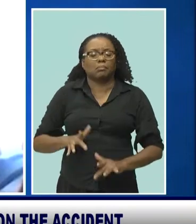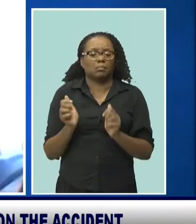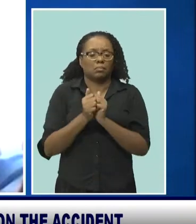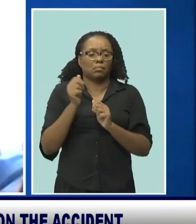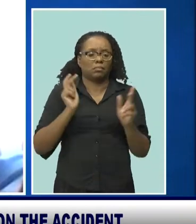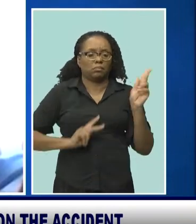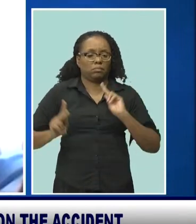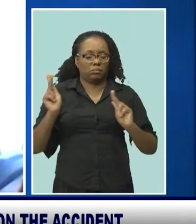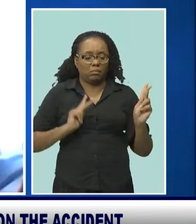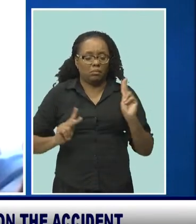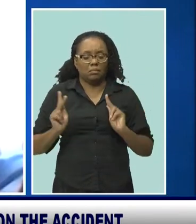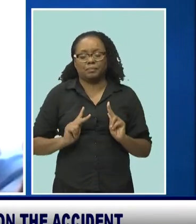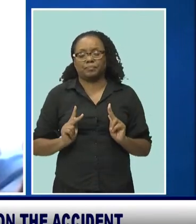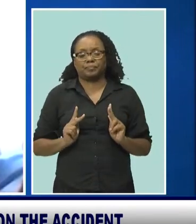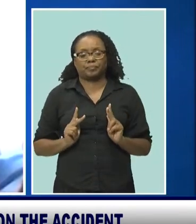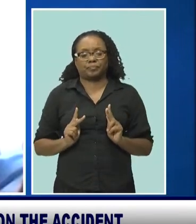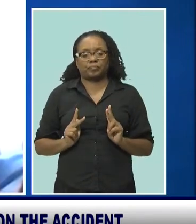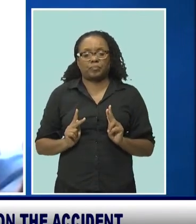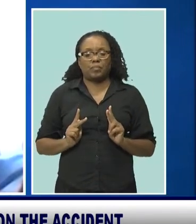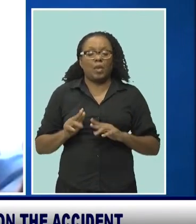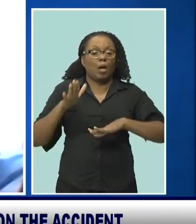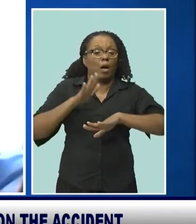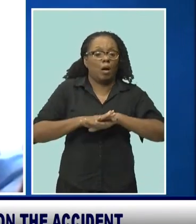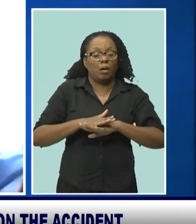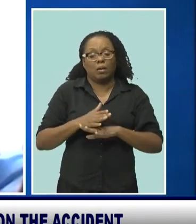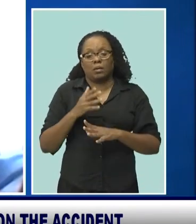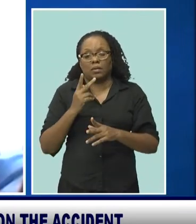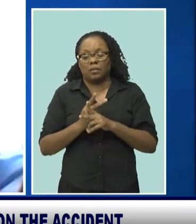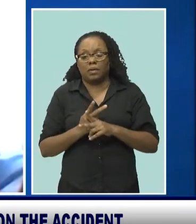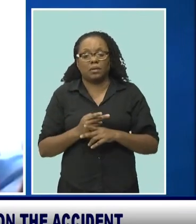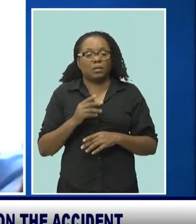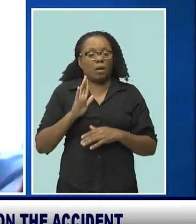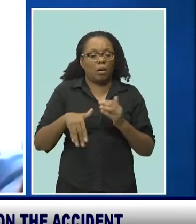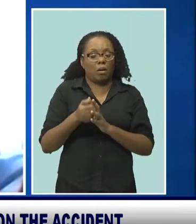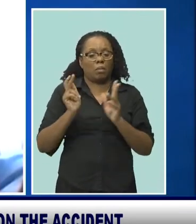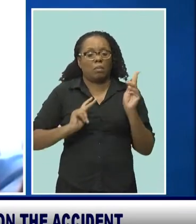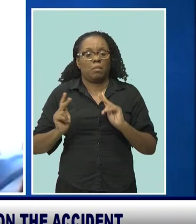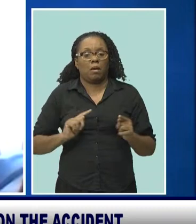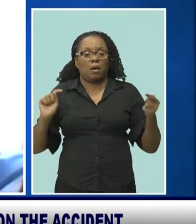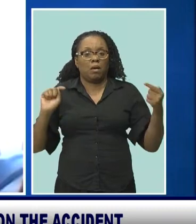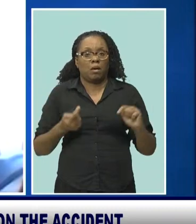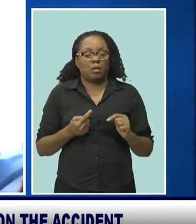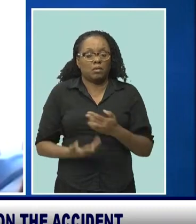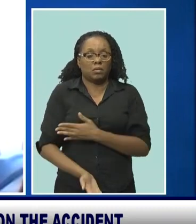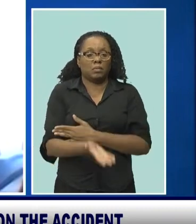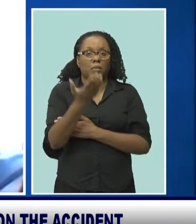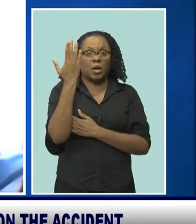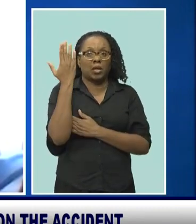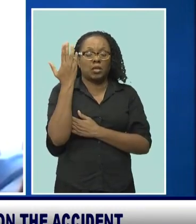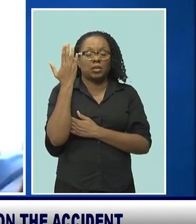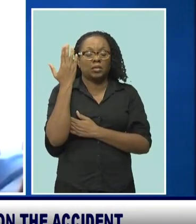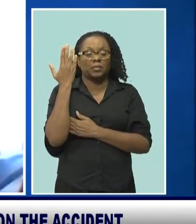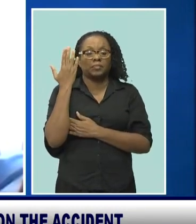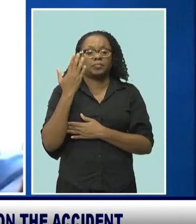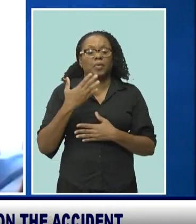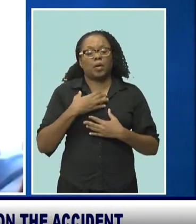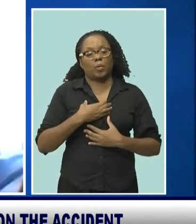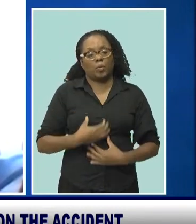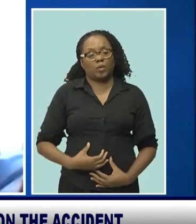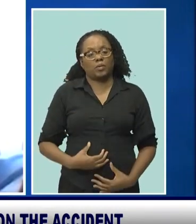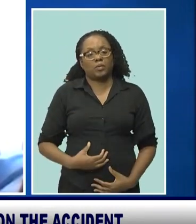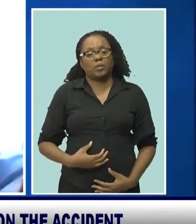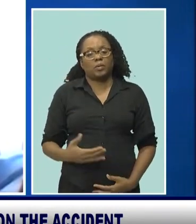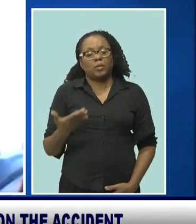commuters and those and other persons who were hurt in this accident this morning. I wish them well,